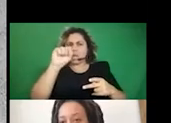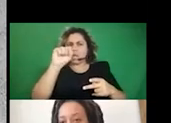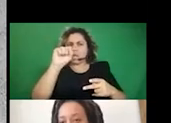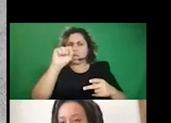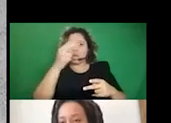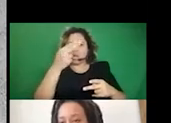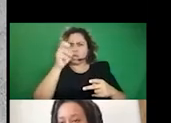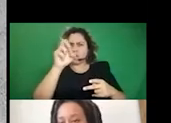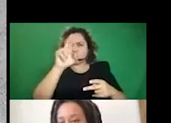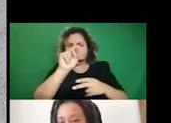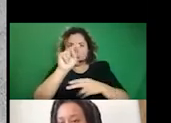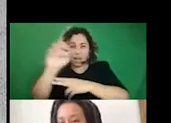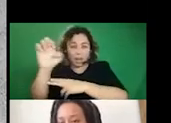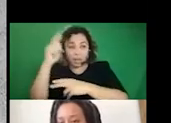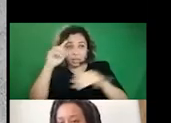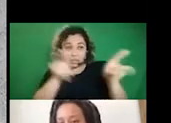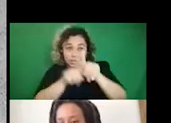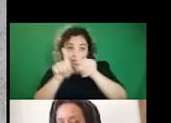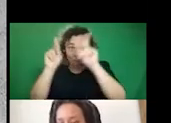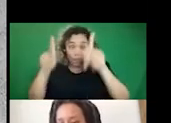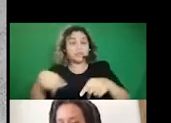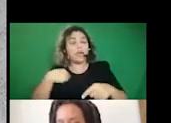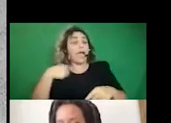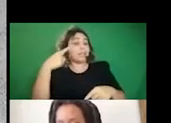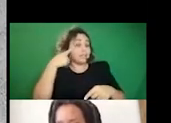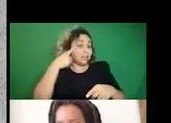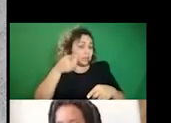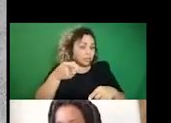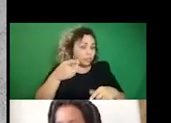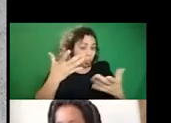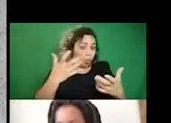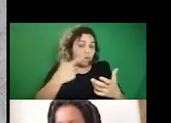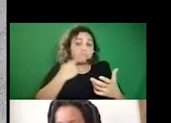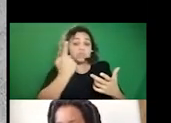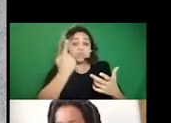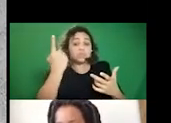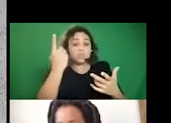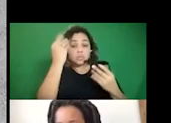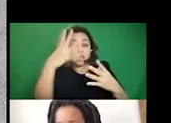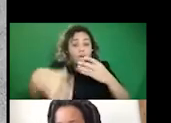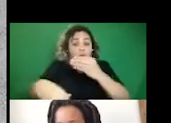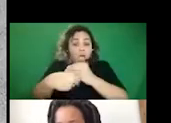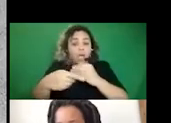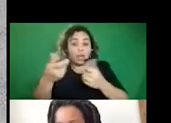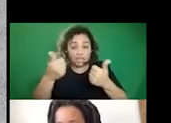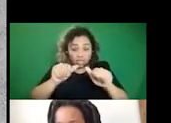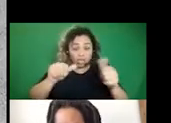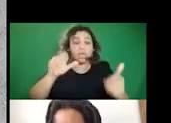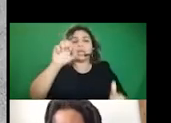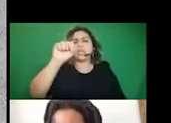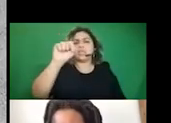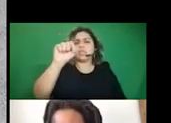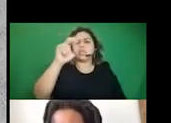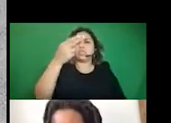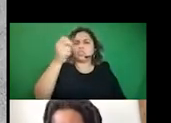know if it's the Shireen I'm thinking on here. I don't know if Shireen wants to say more or if she's still here, but